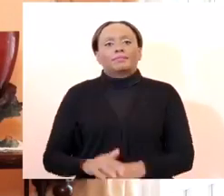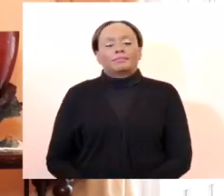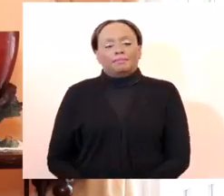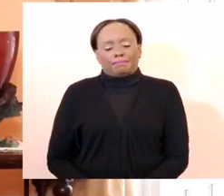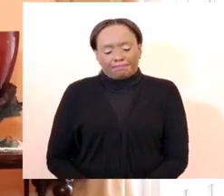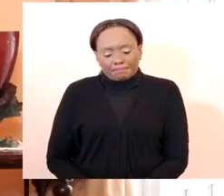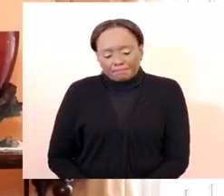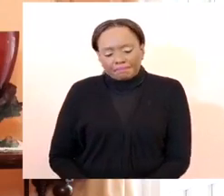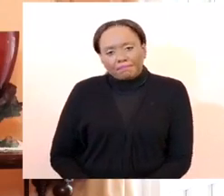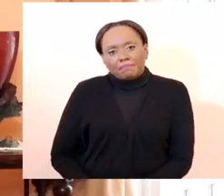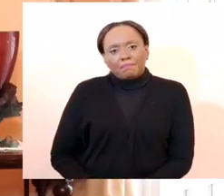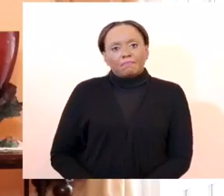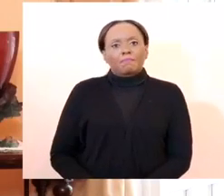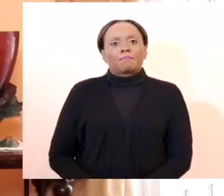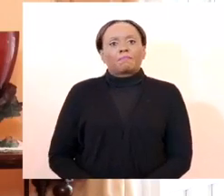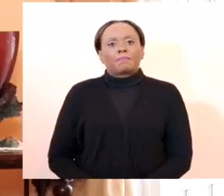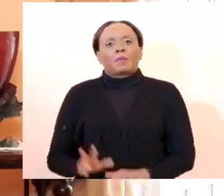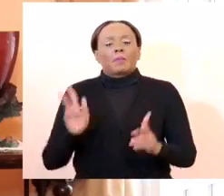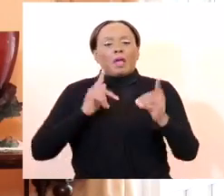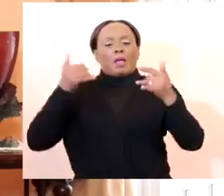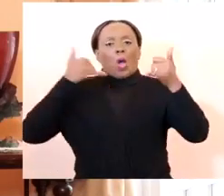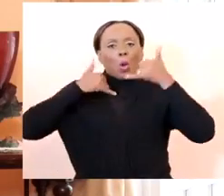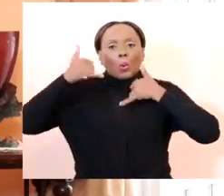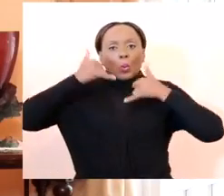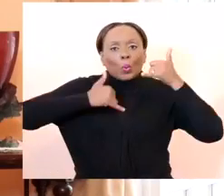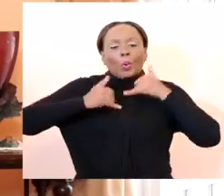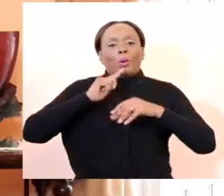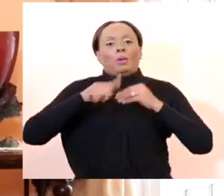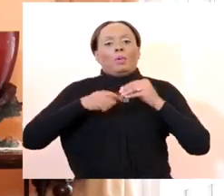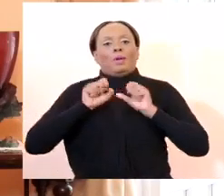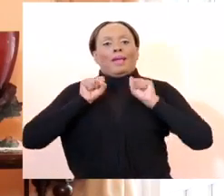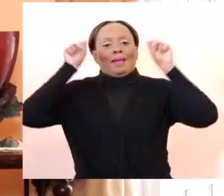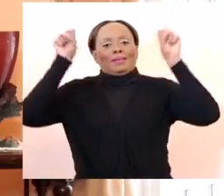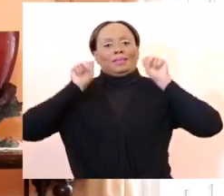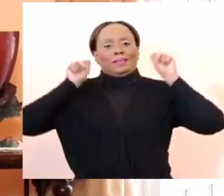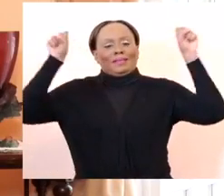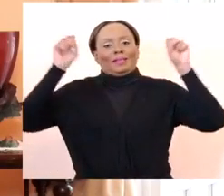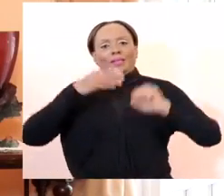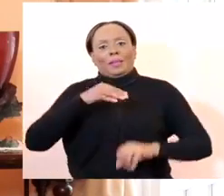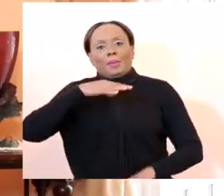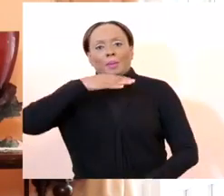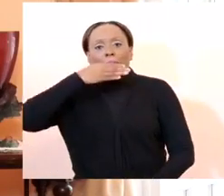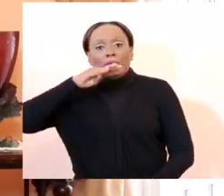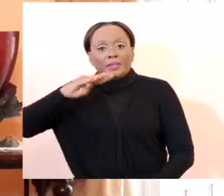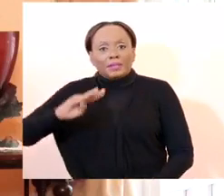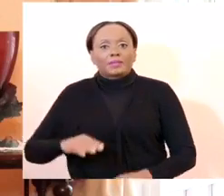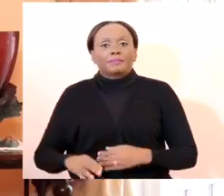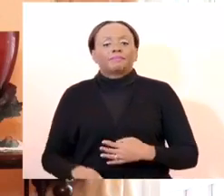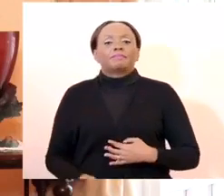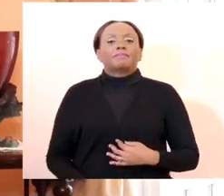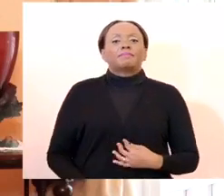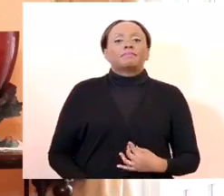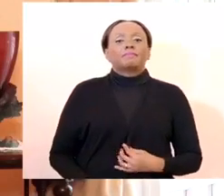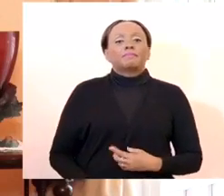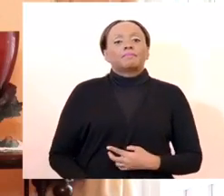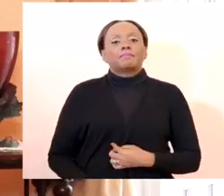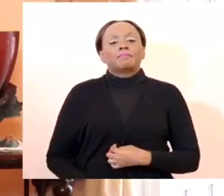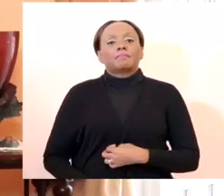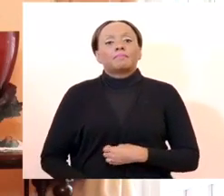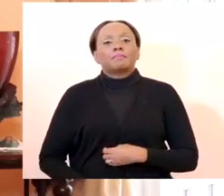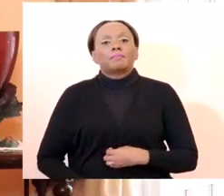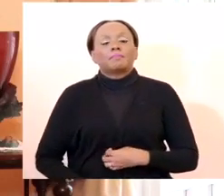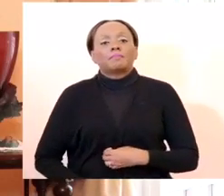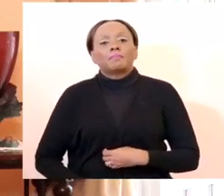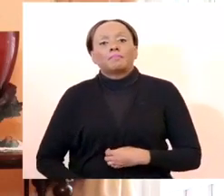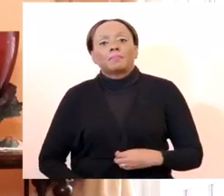beaches, we've had many calls about this. let me reiterate that beaches and parks will